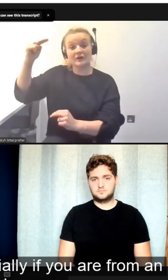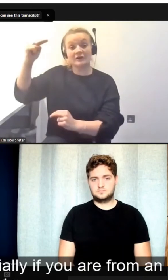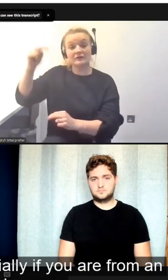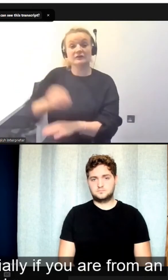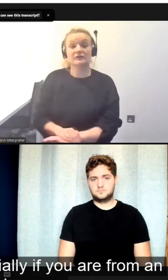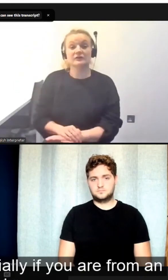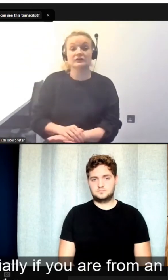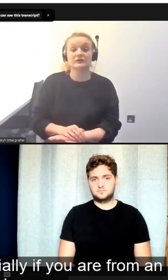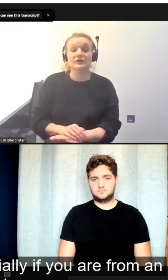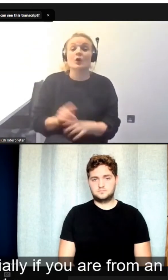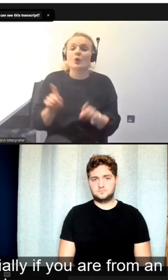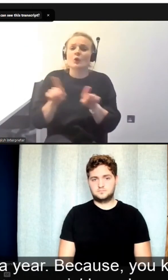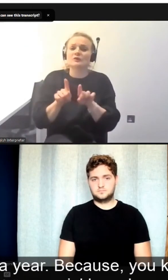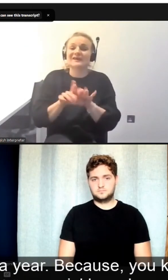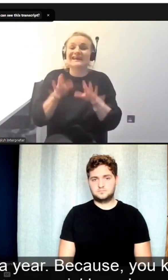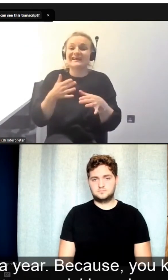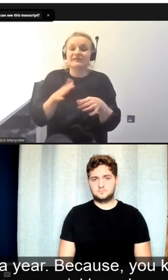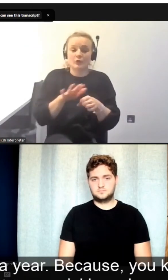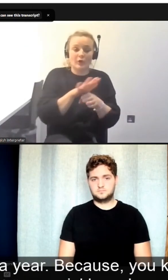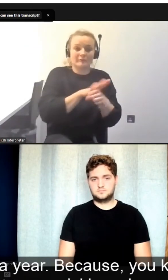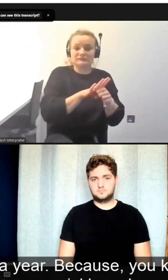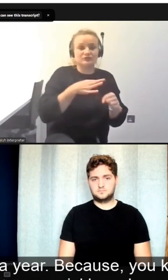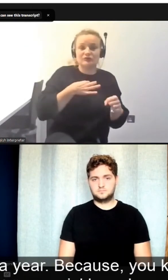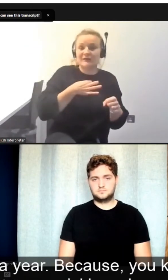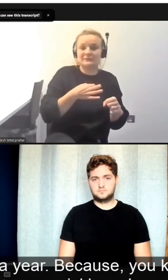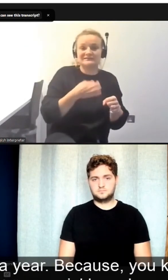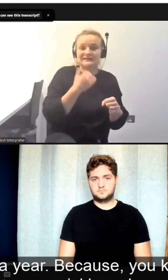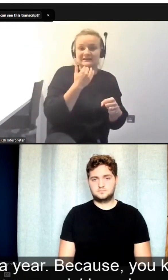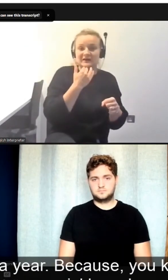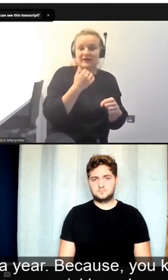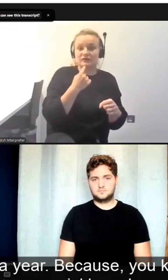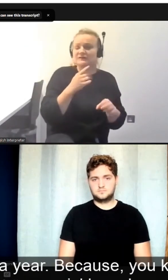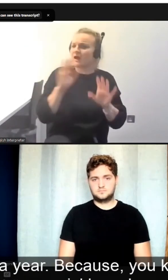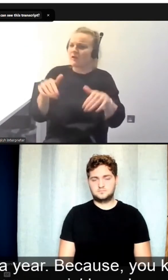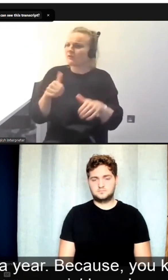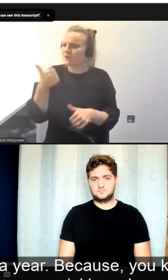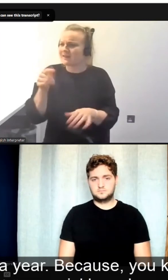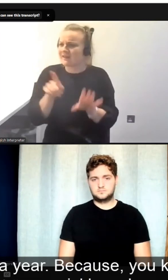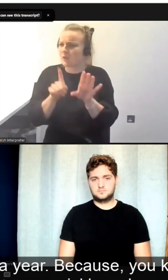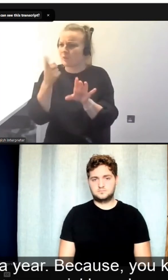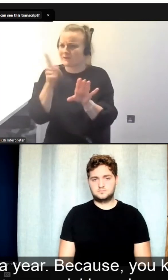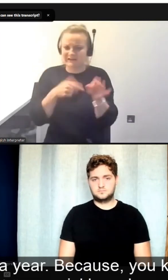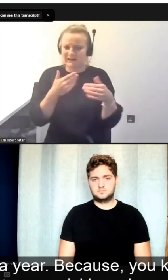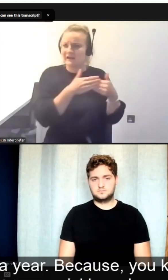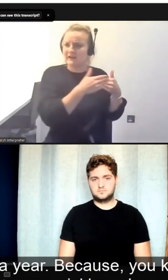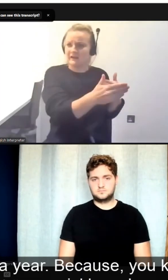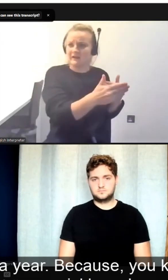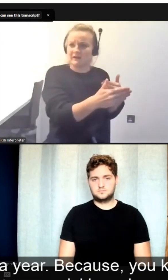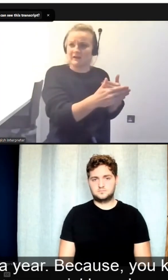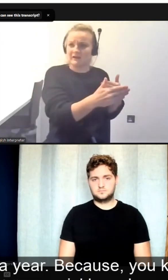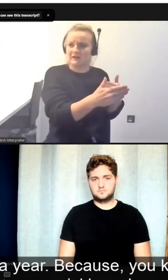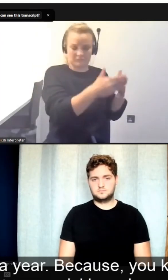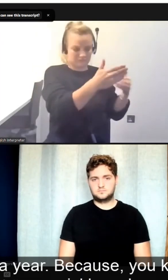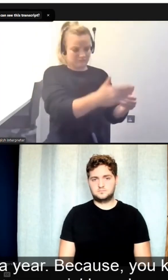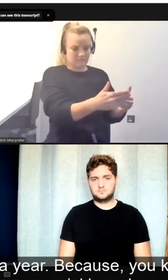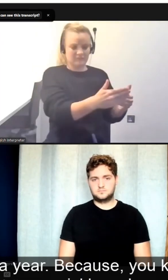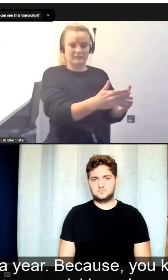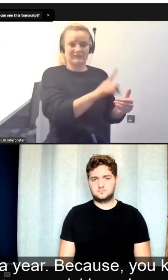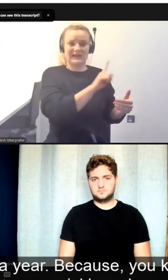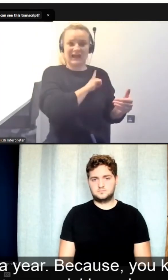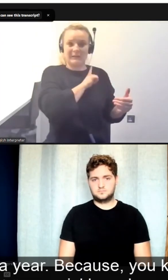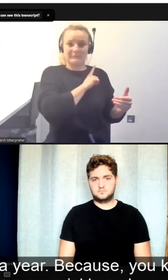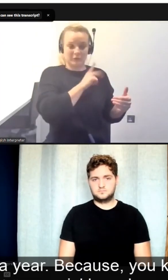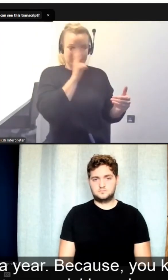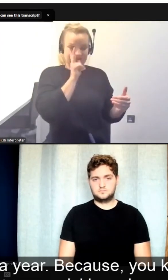from an underrepresented group, it is okay to say, I was only there a year because, you know, I could